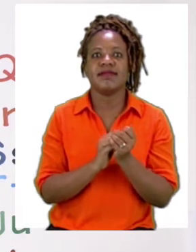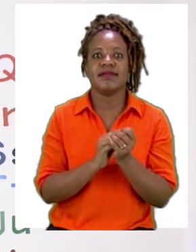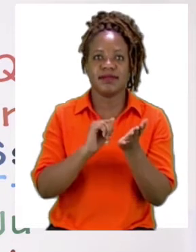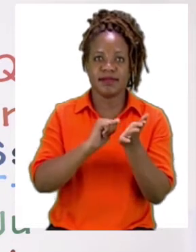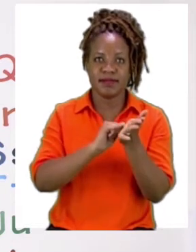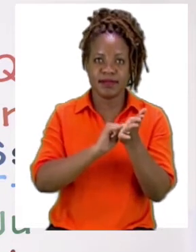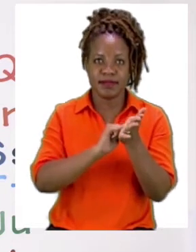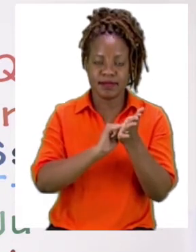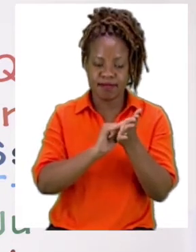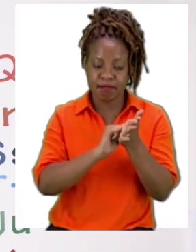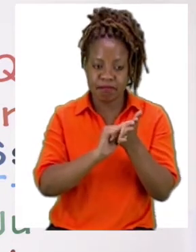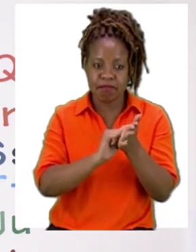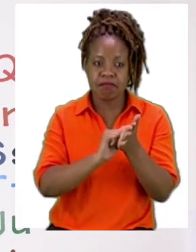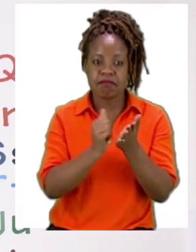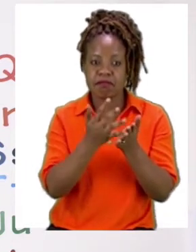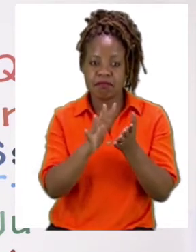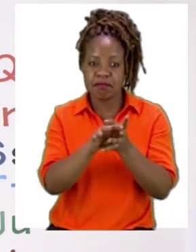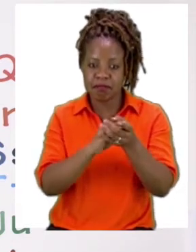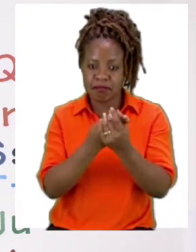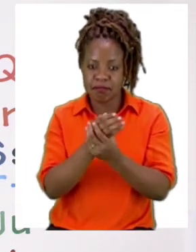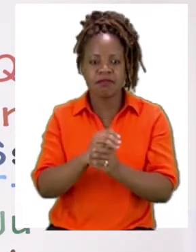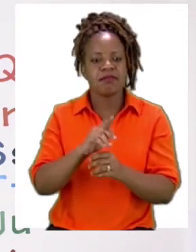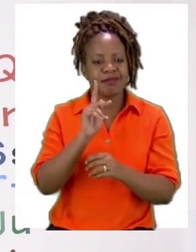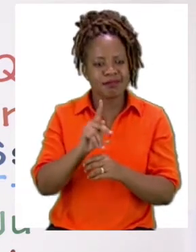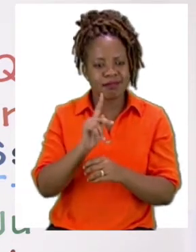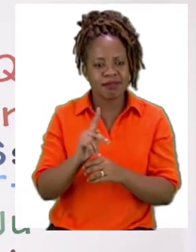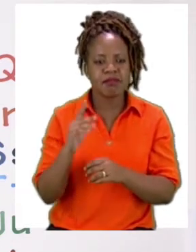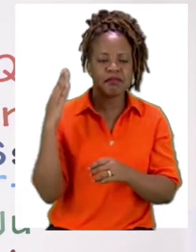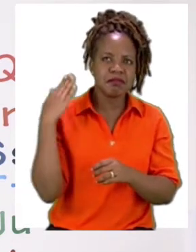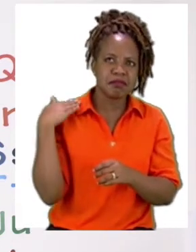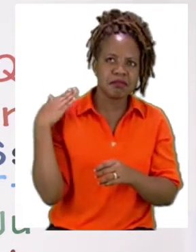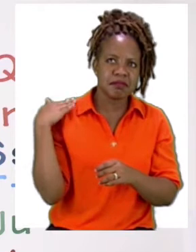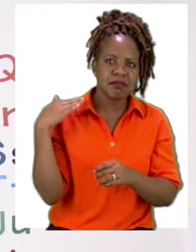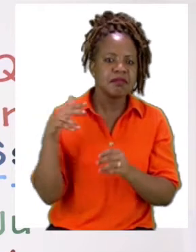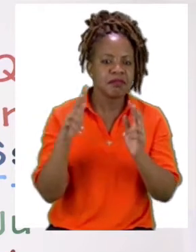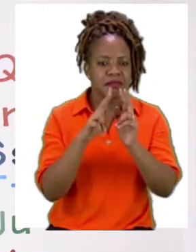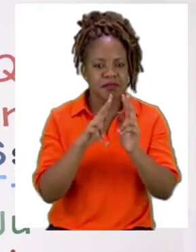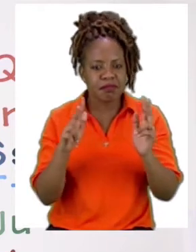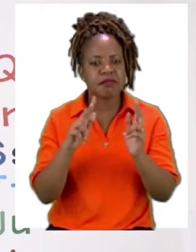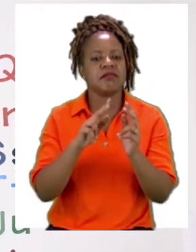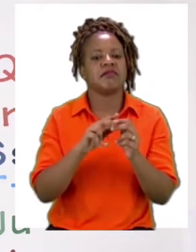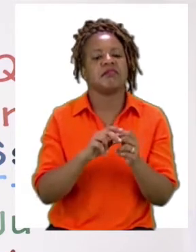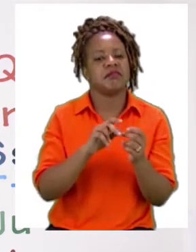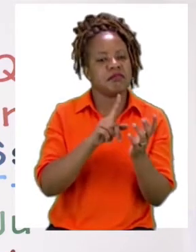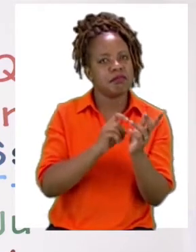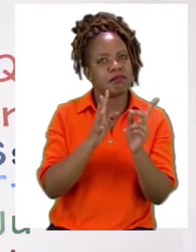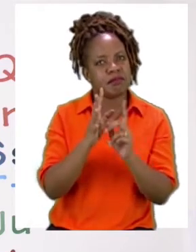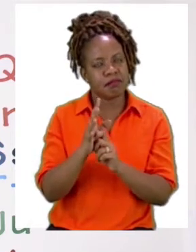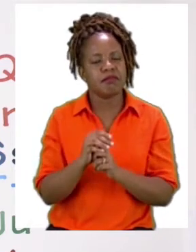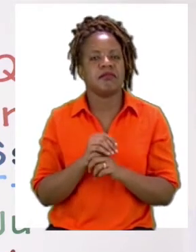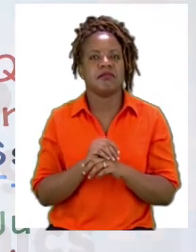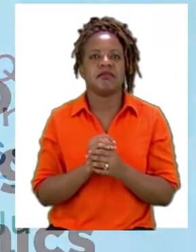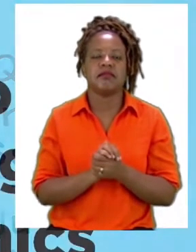remind everyone around you to sanitize as well. Make sure your hands are dry before you touch anything else.